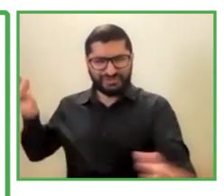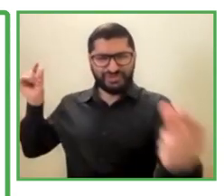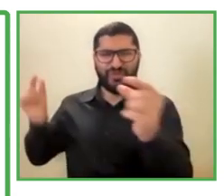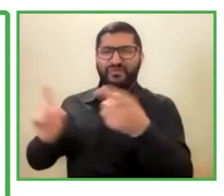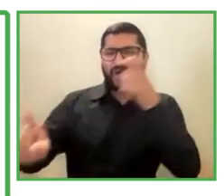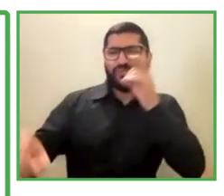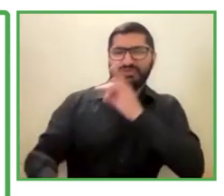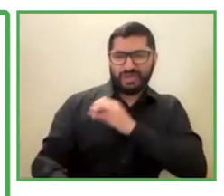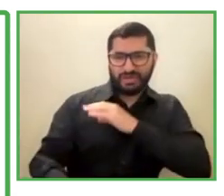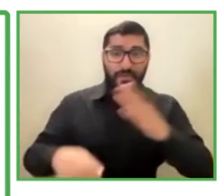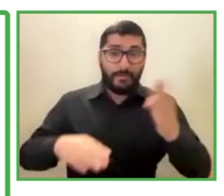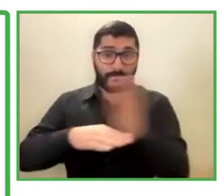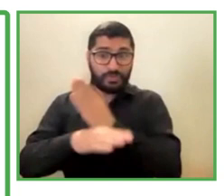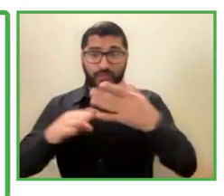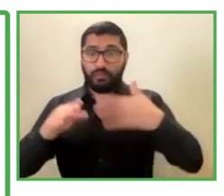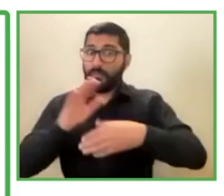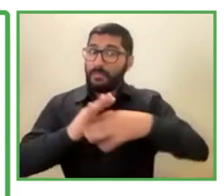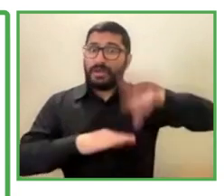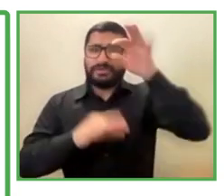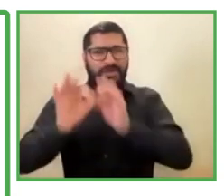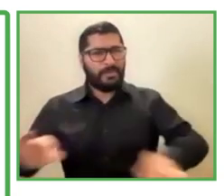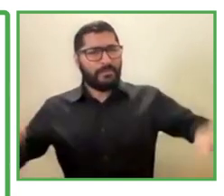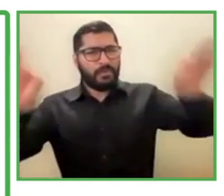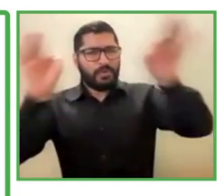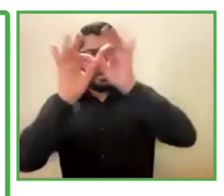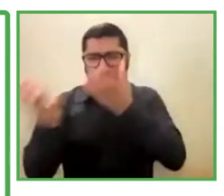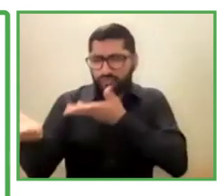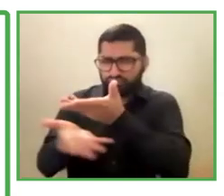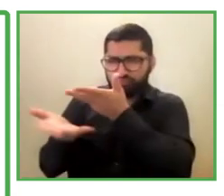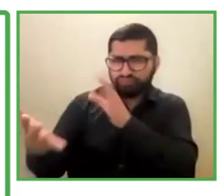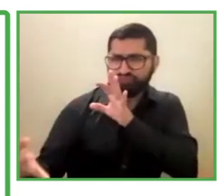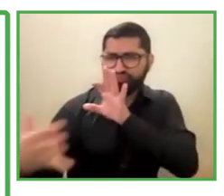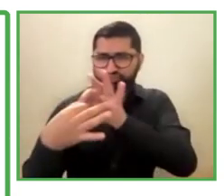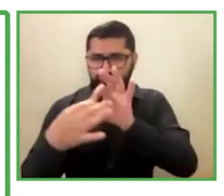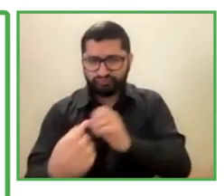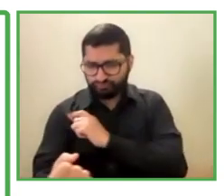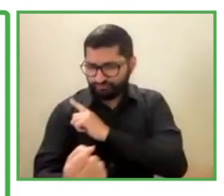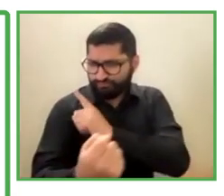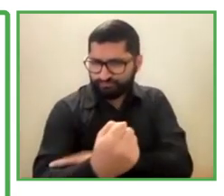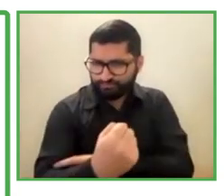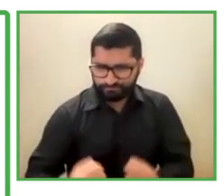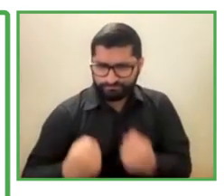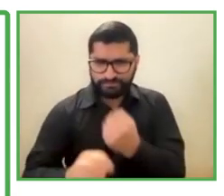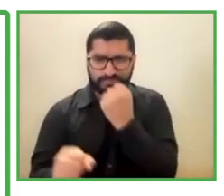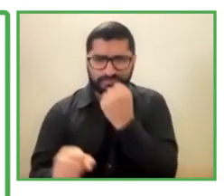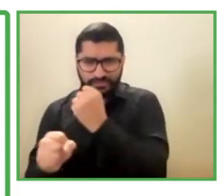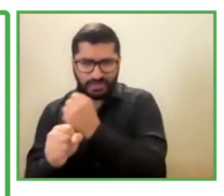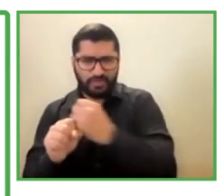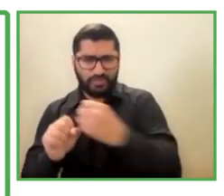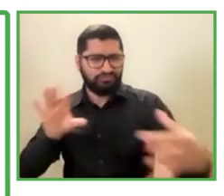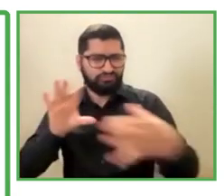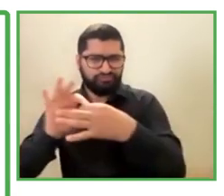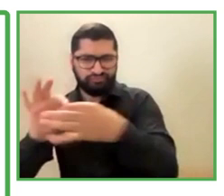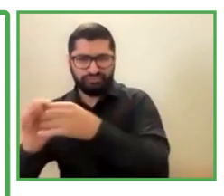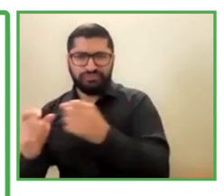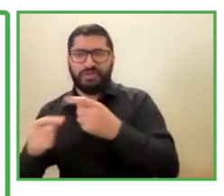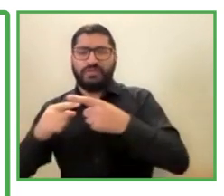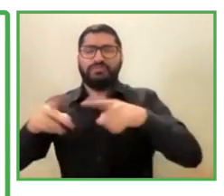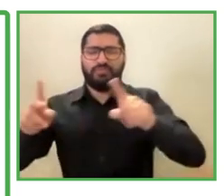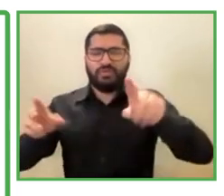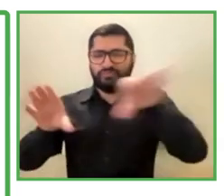important employers at a national level with a lot of relationships with customers,